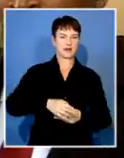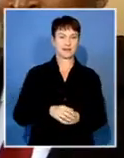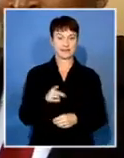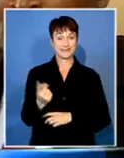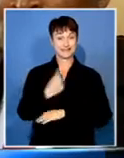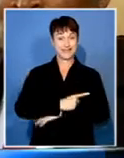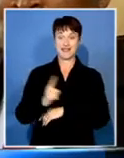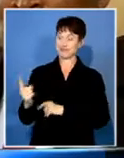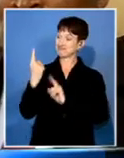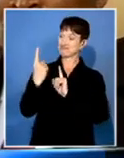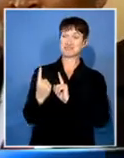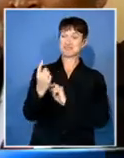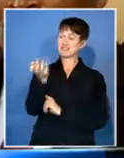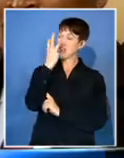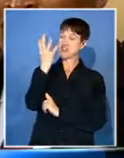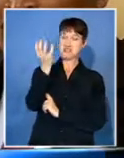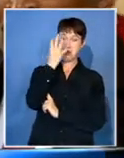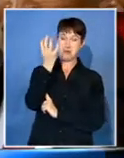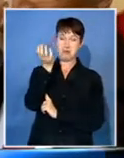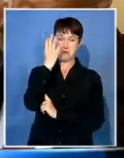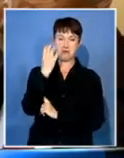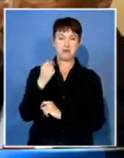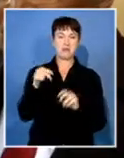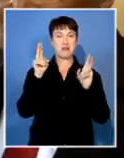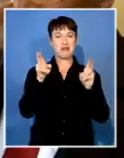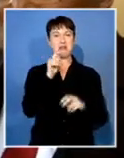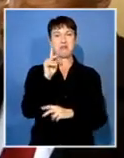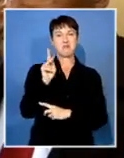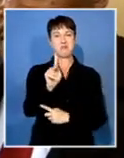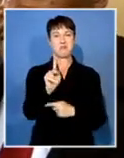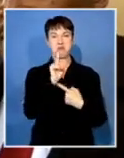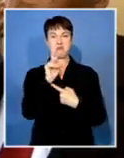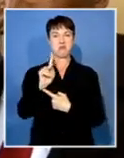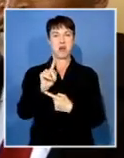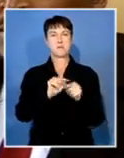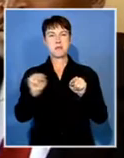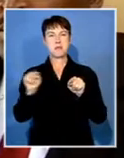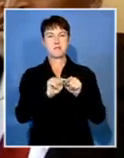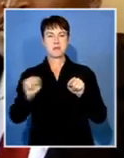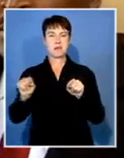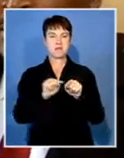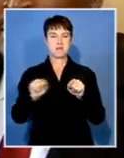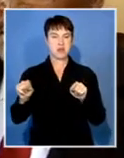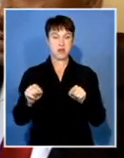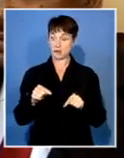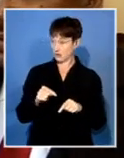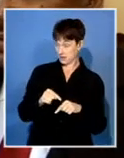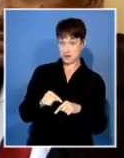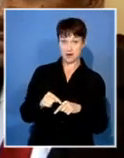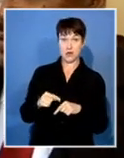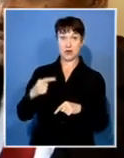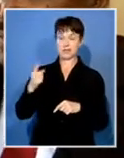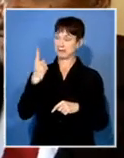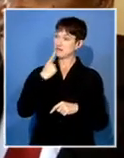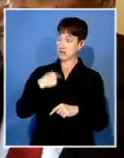he was standing in front of me, shouting at me like he's calling me a pathetic. Yeah, I'm a c***, I'm not going to